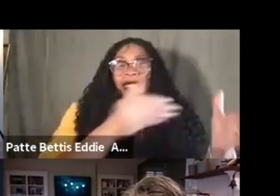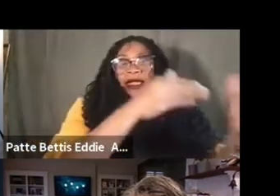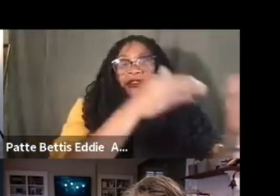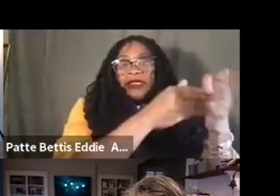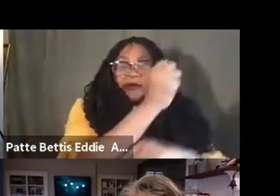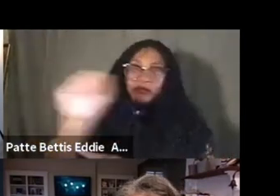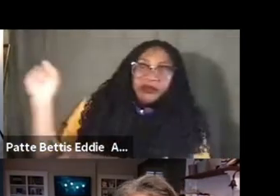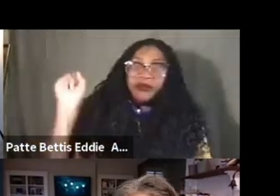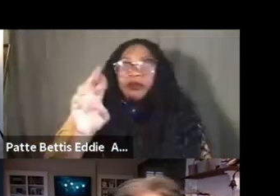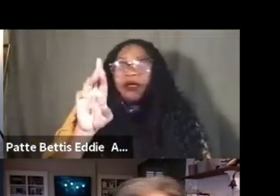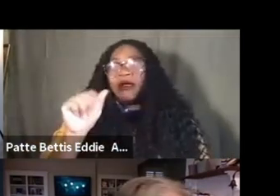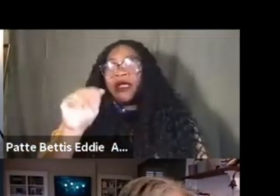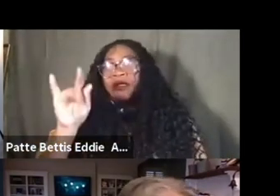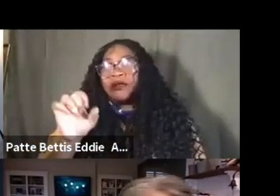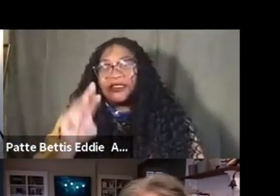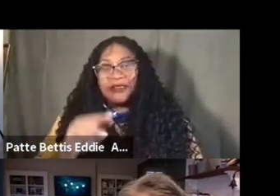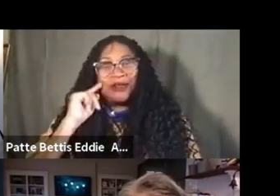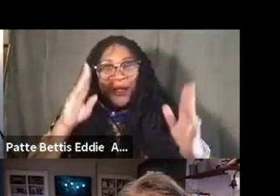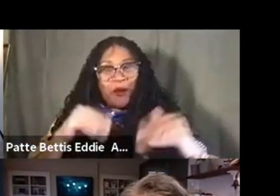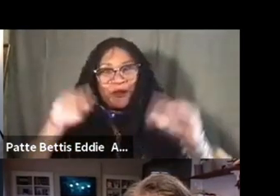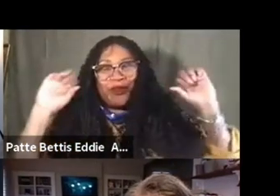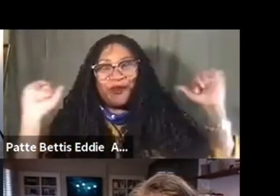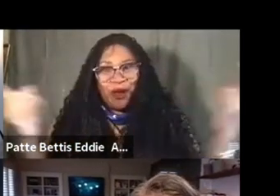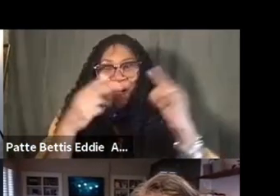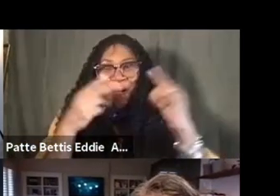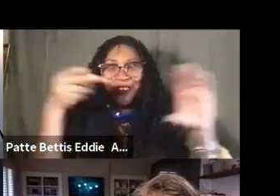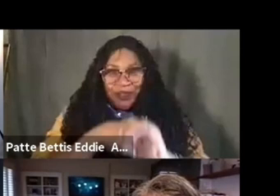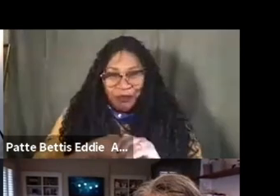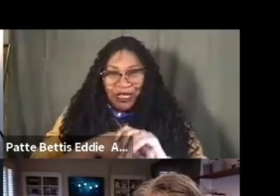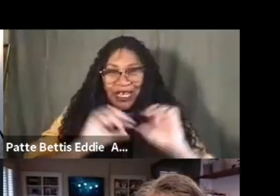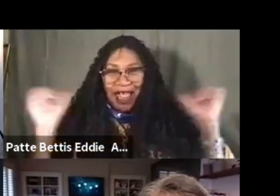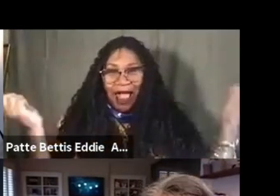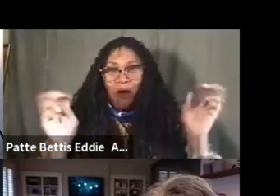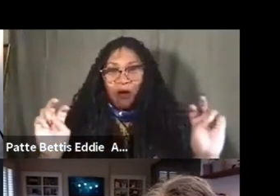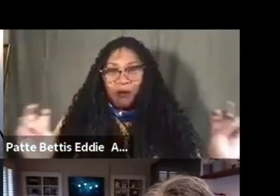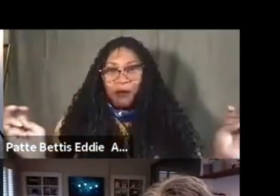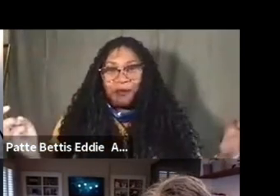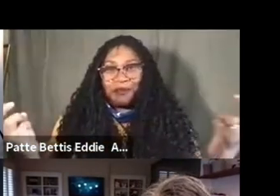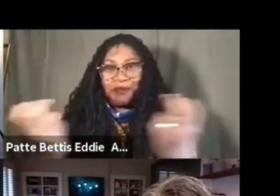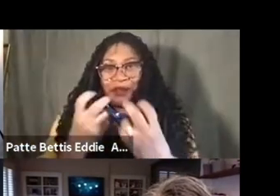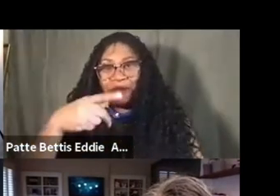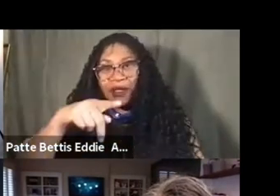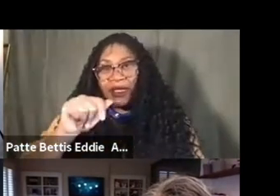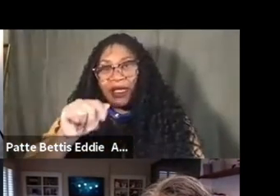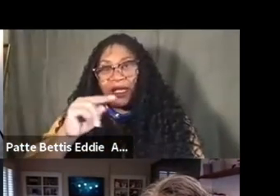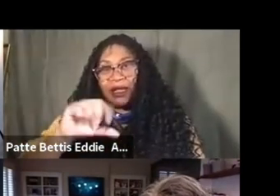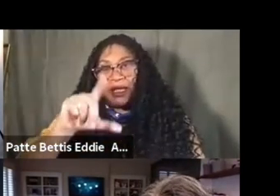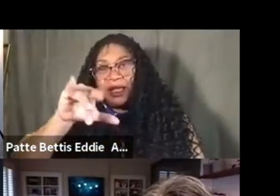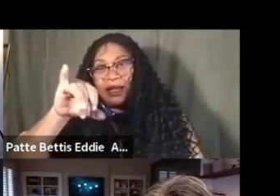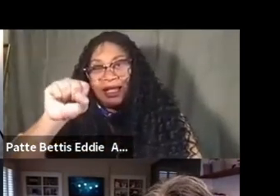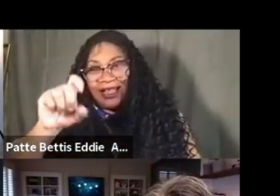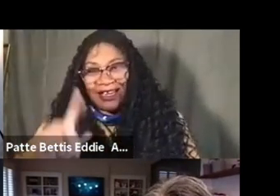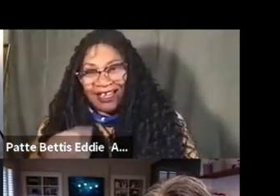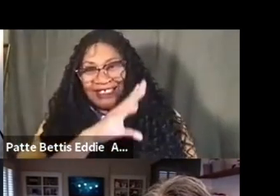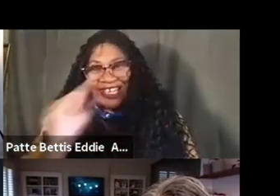in American history. I hope you'll all join me in welcoming our panelists. And I also have the honor of kicking